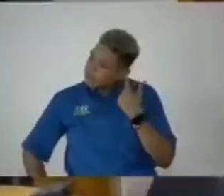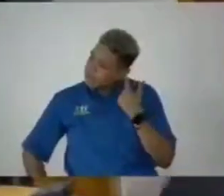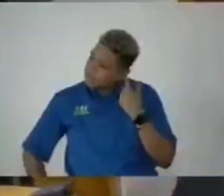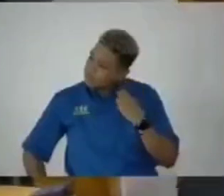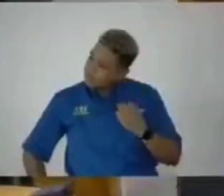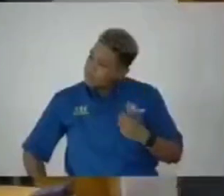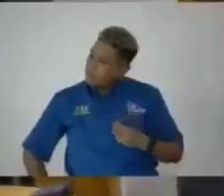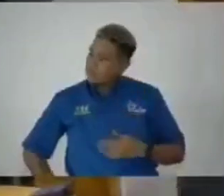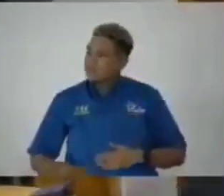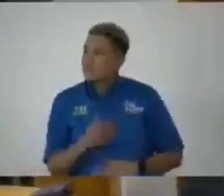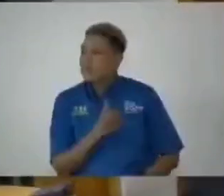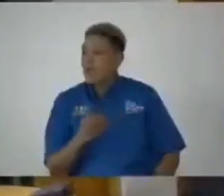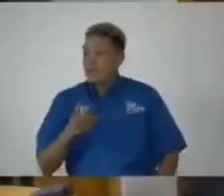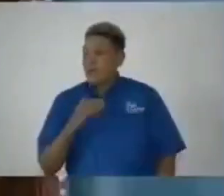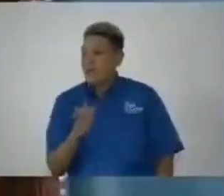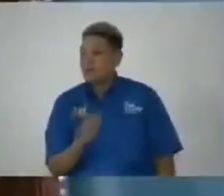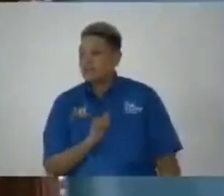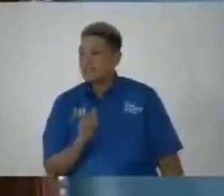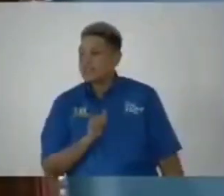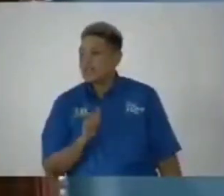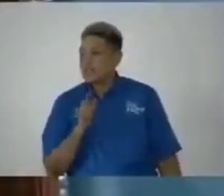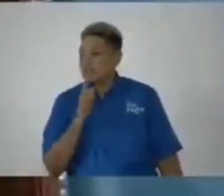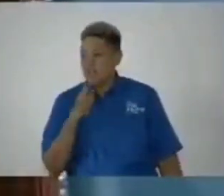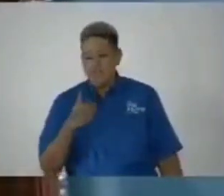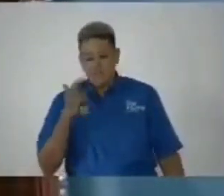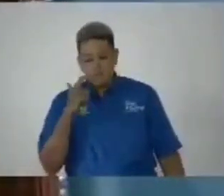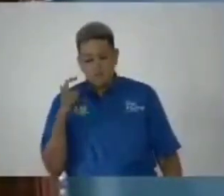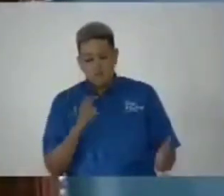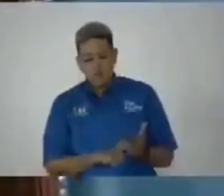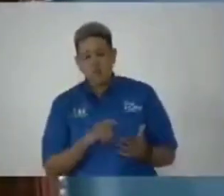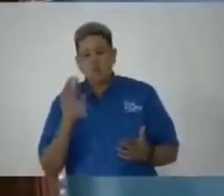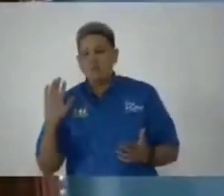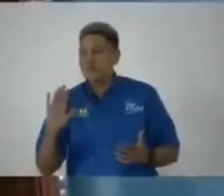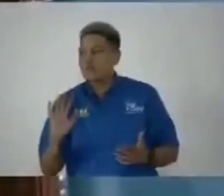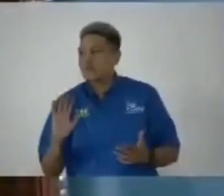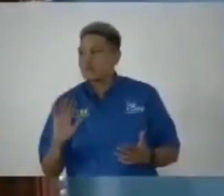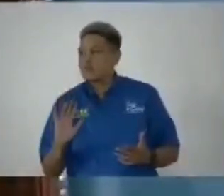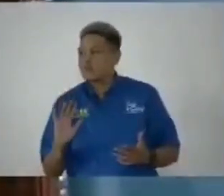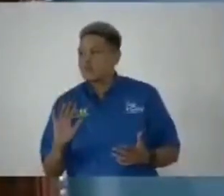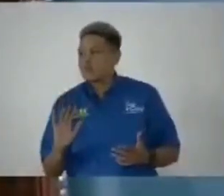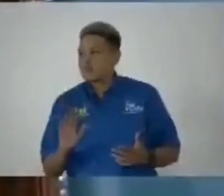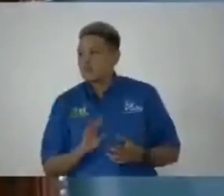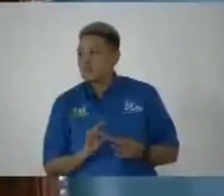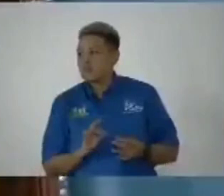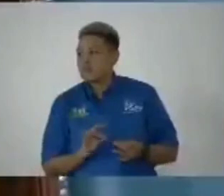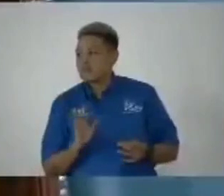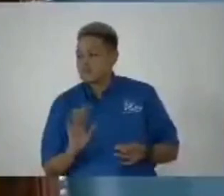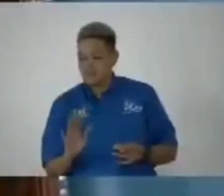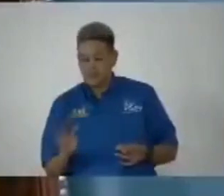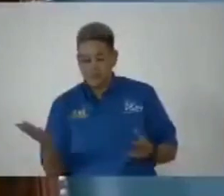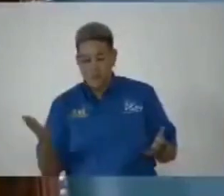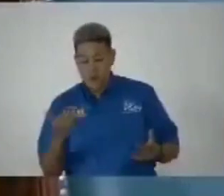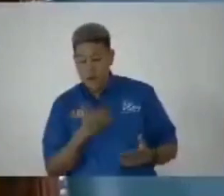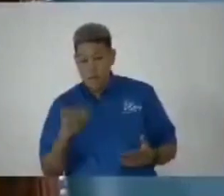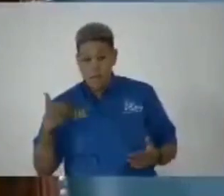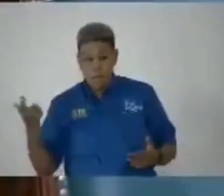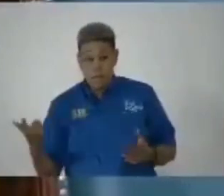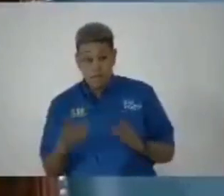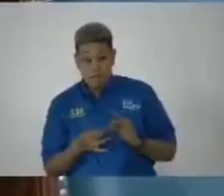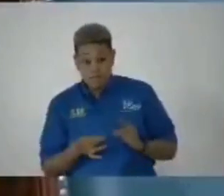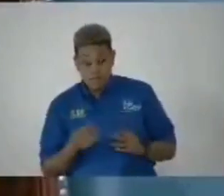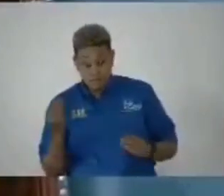members i have noted the um what the um